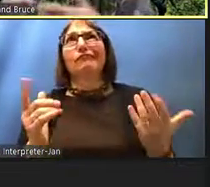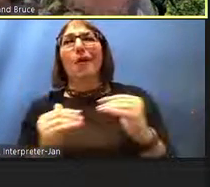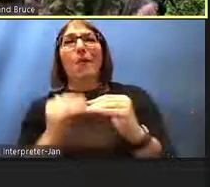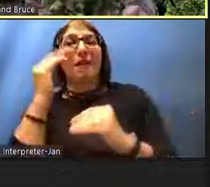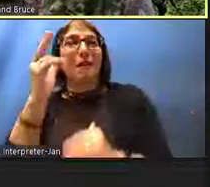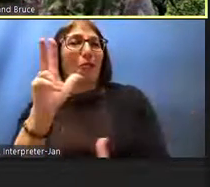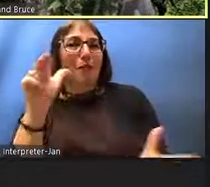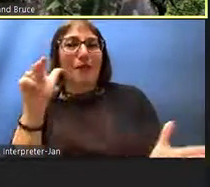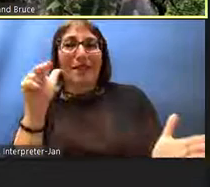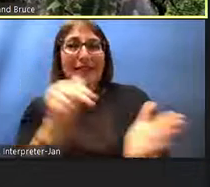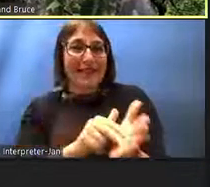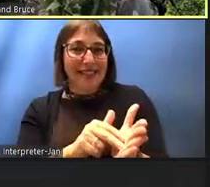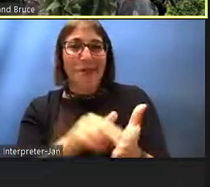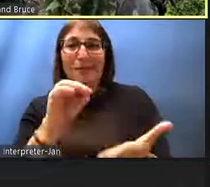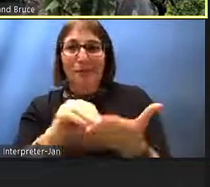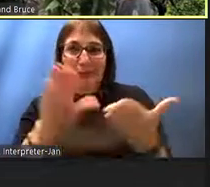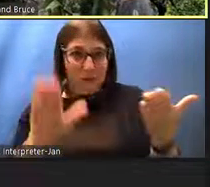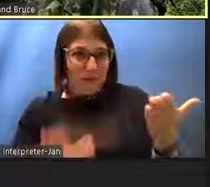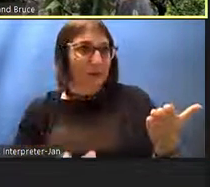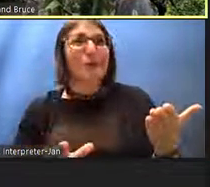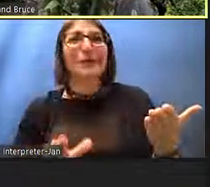students enrolled.